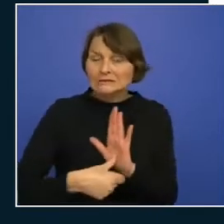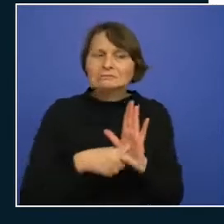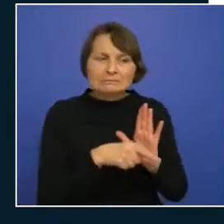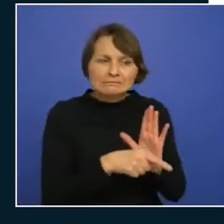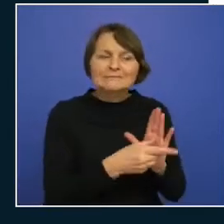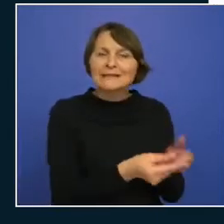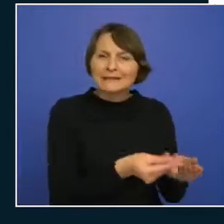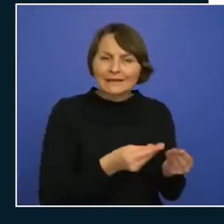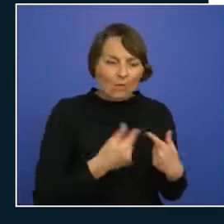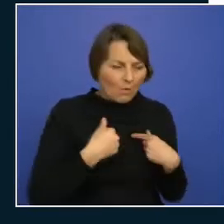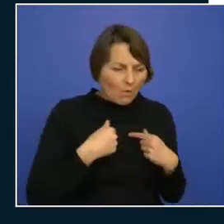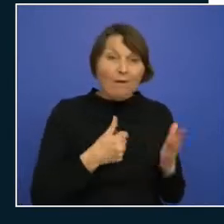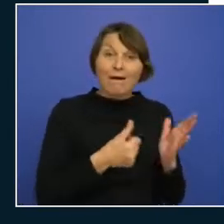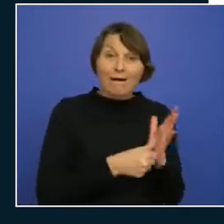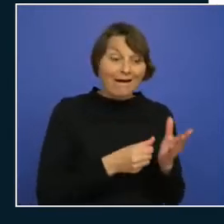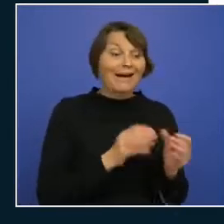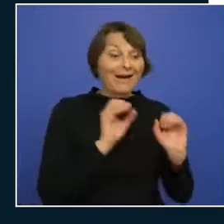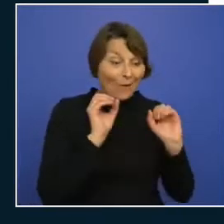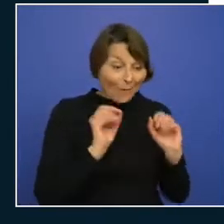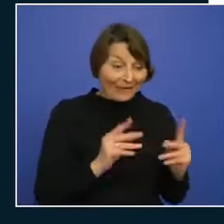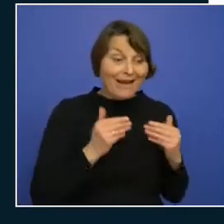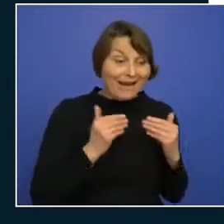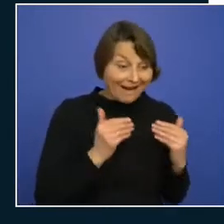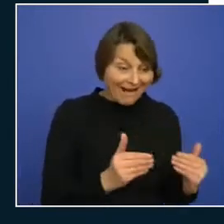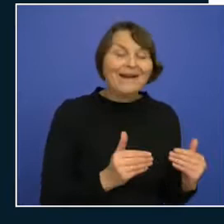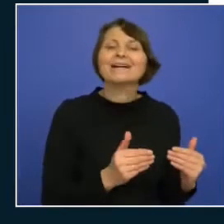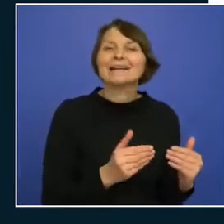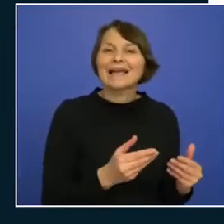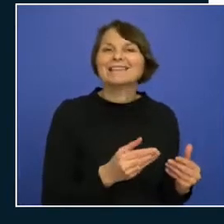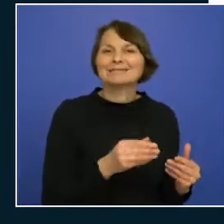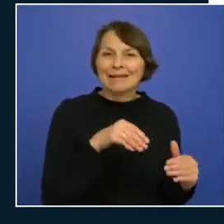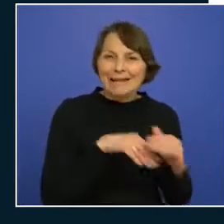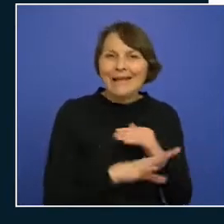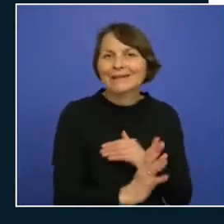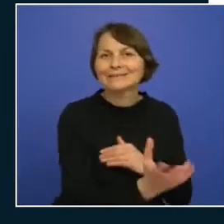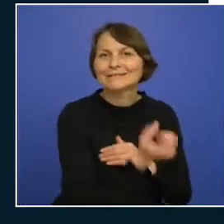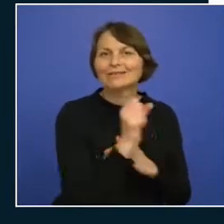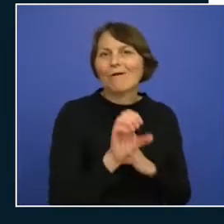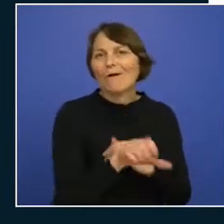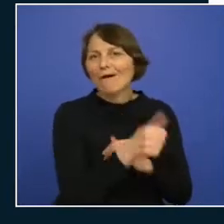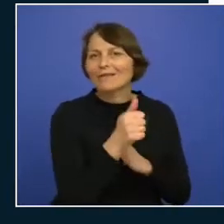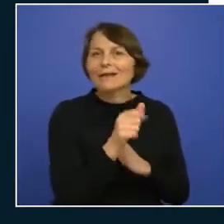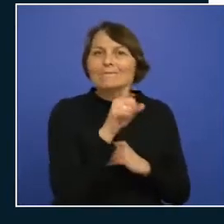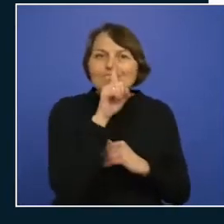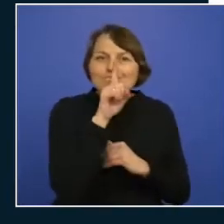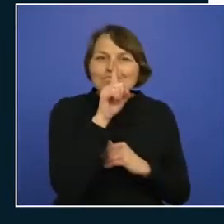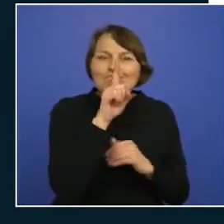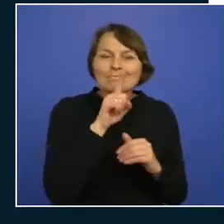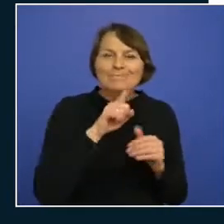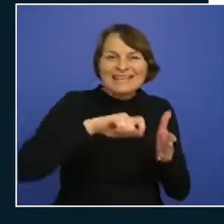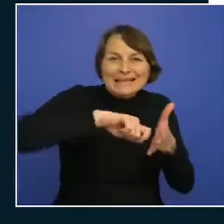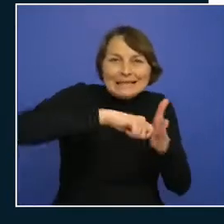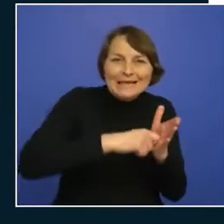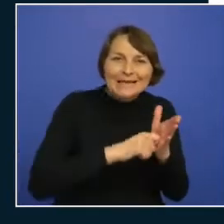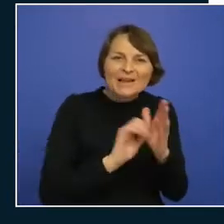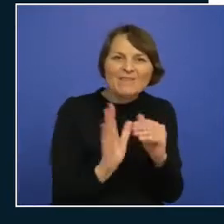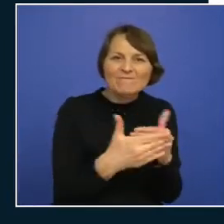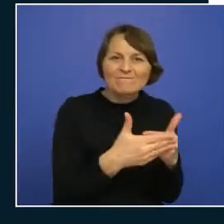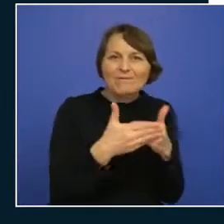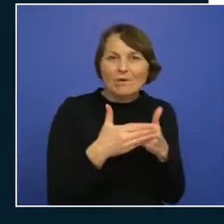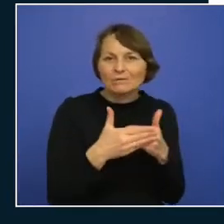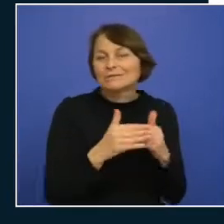other resources like the secret keys inside an azure key fault when i look at this in a later layer as well